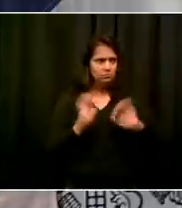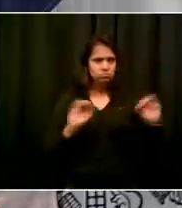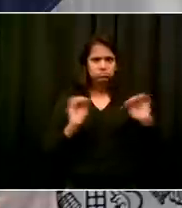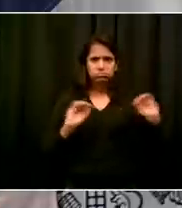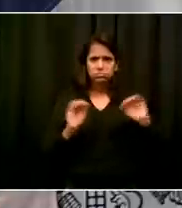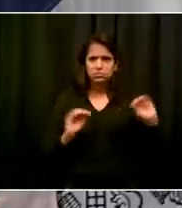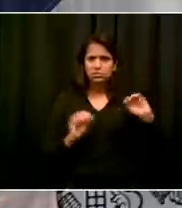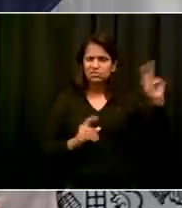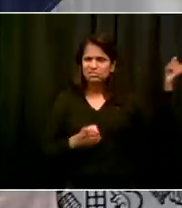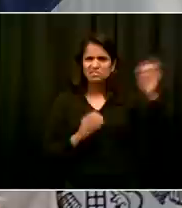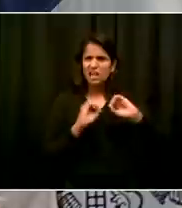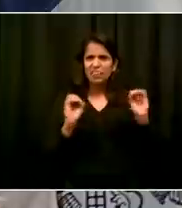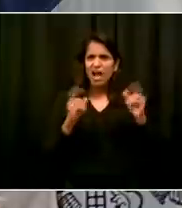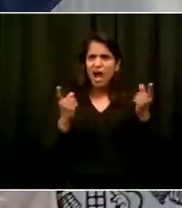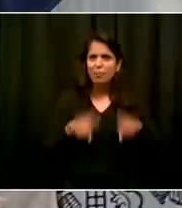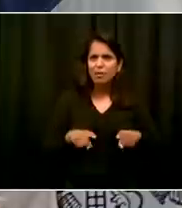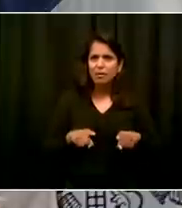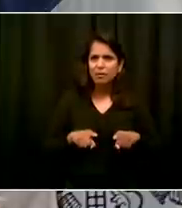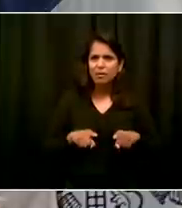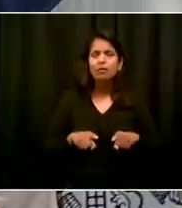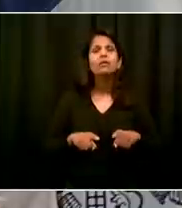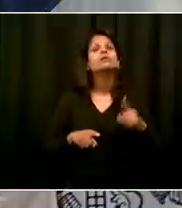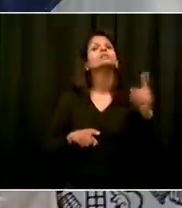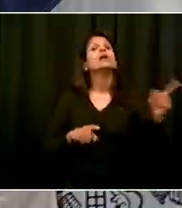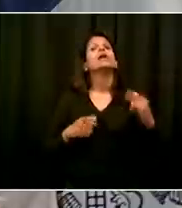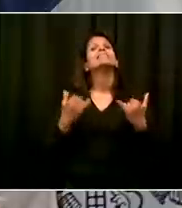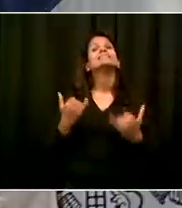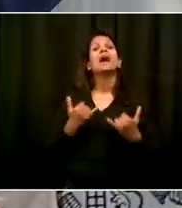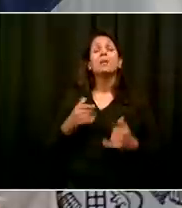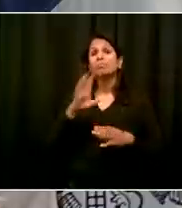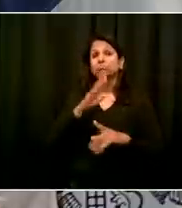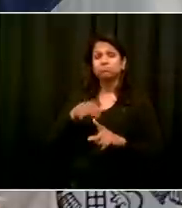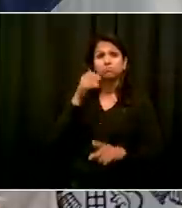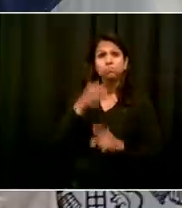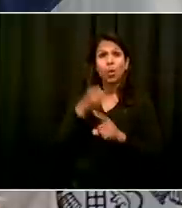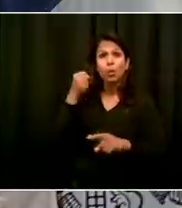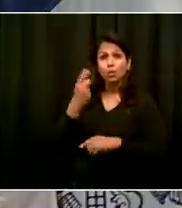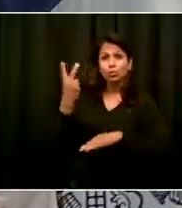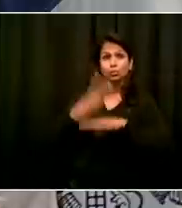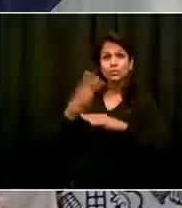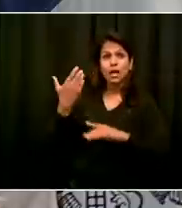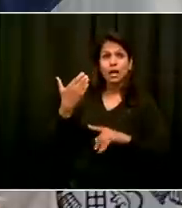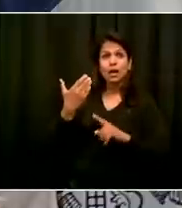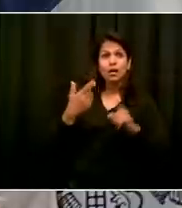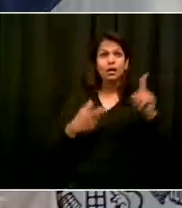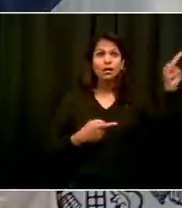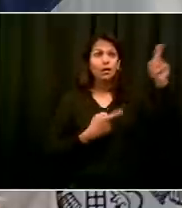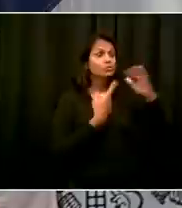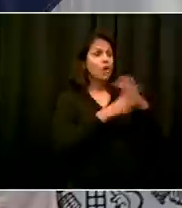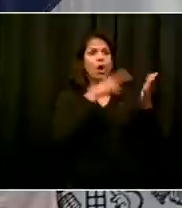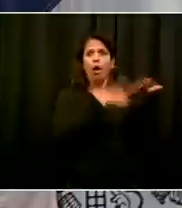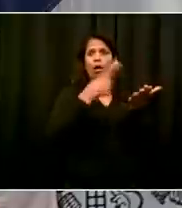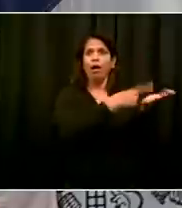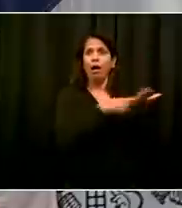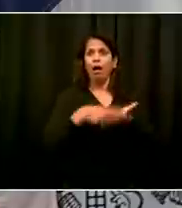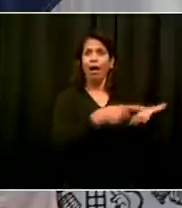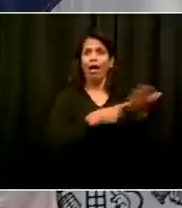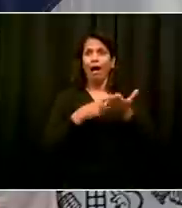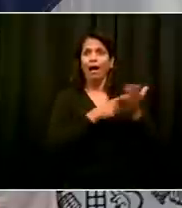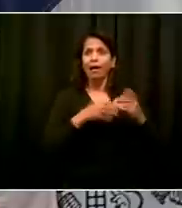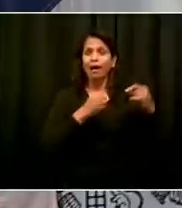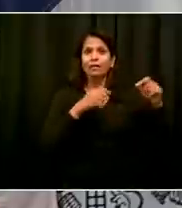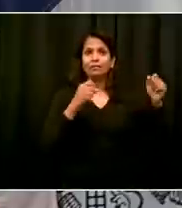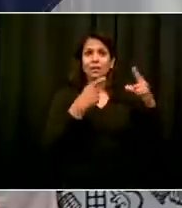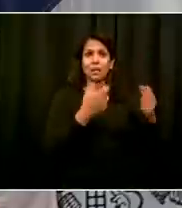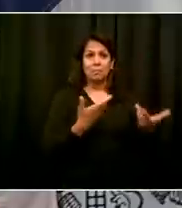dialogue is happening again in Washington. Who knows? Long-term borrowing, again, we're hearing